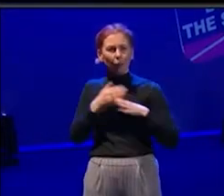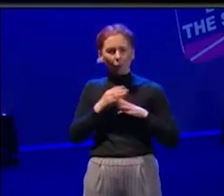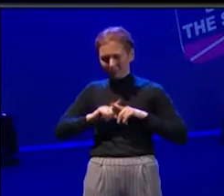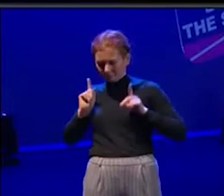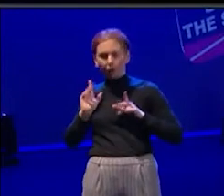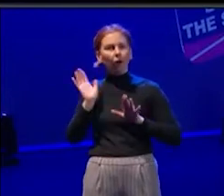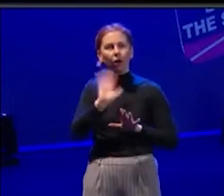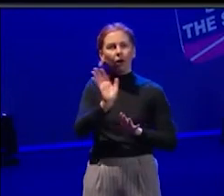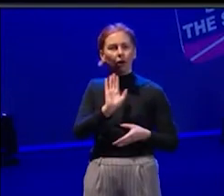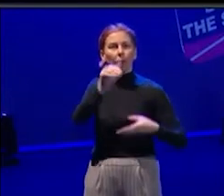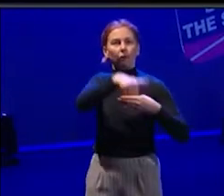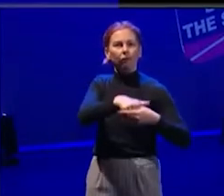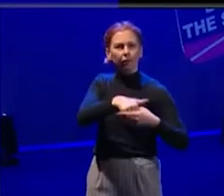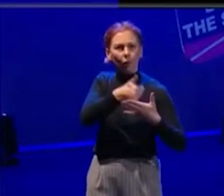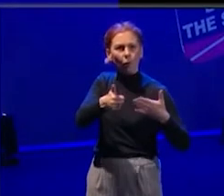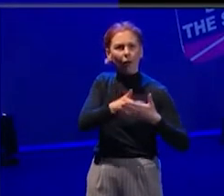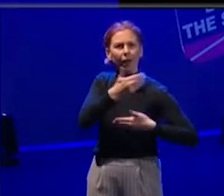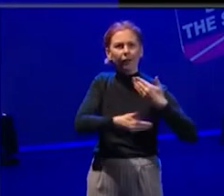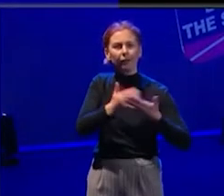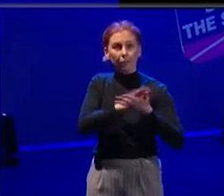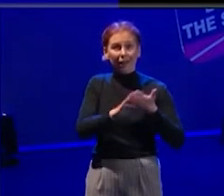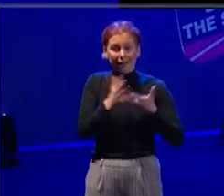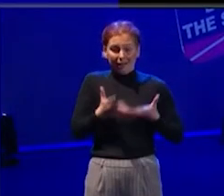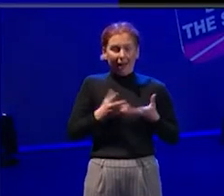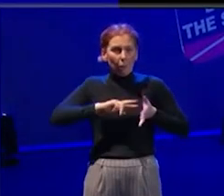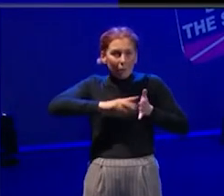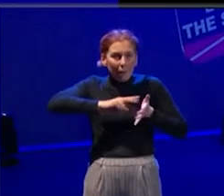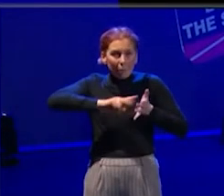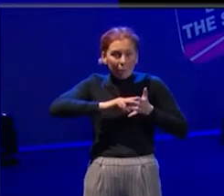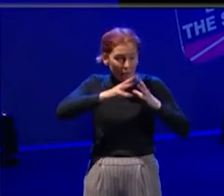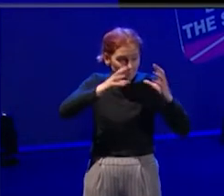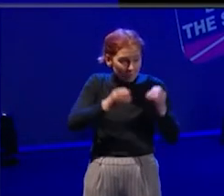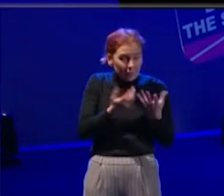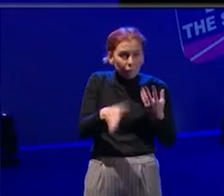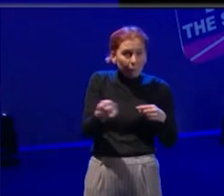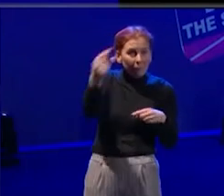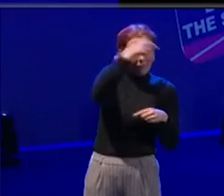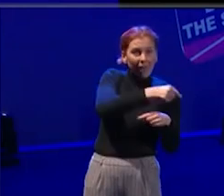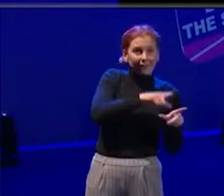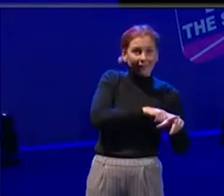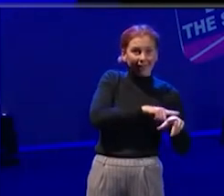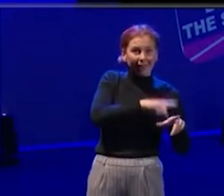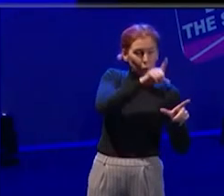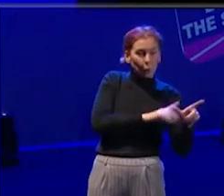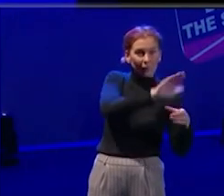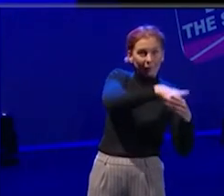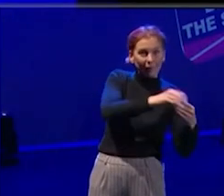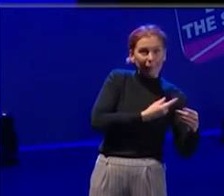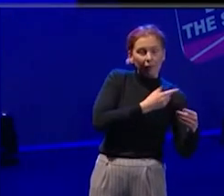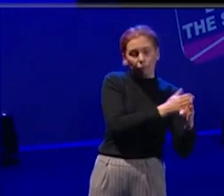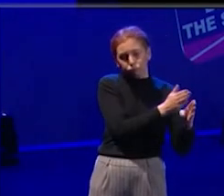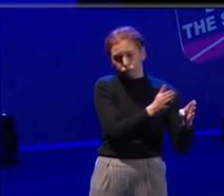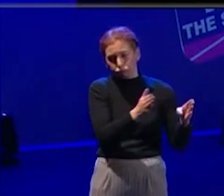planned from that perspective, even now, like, you know, 20 years later. Thank you. So I feel like that's so